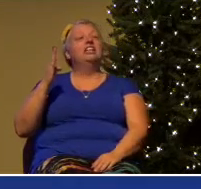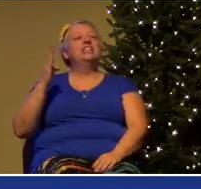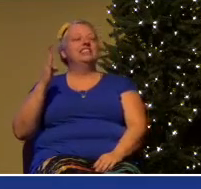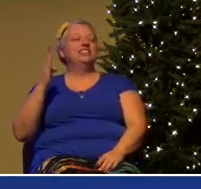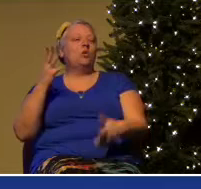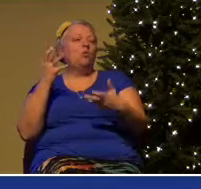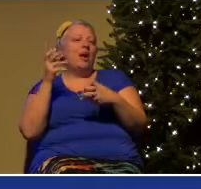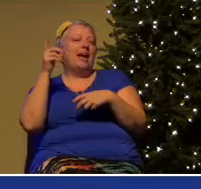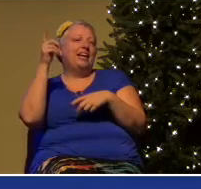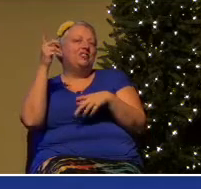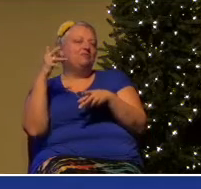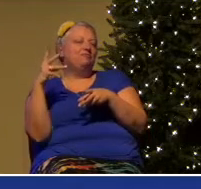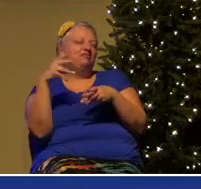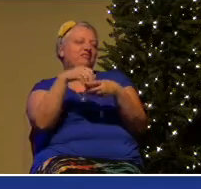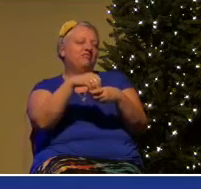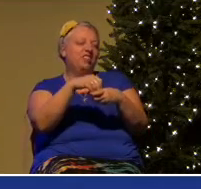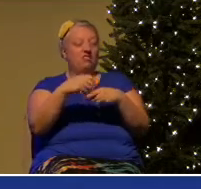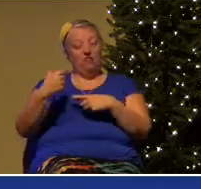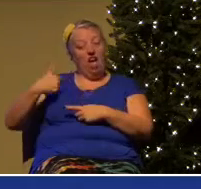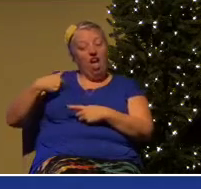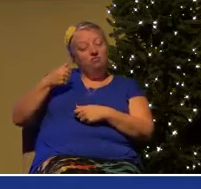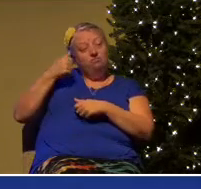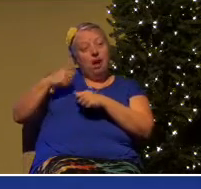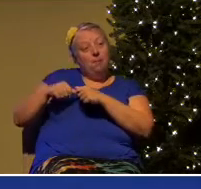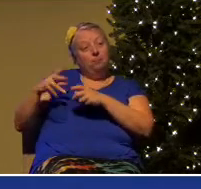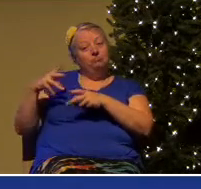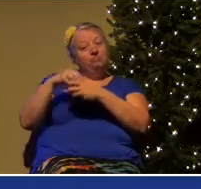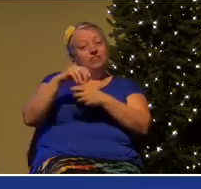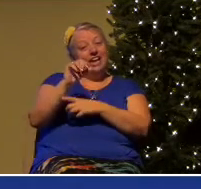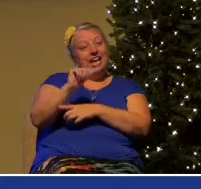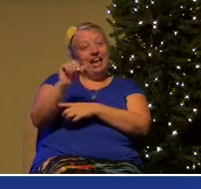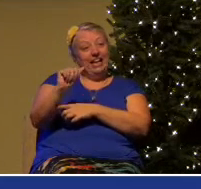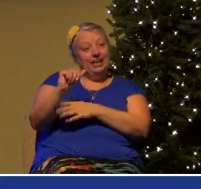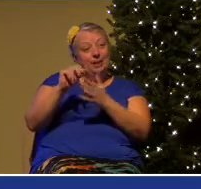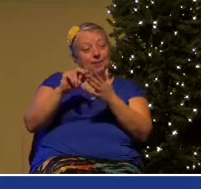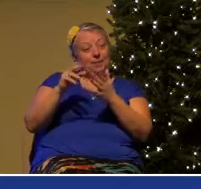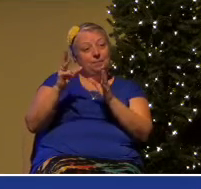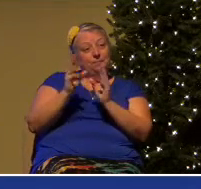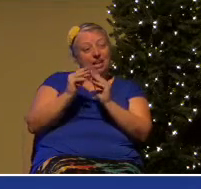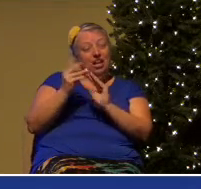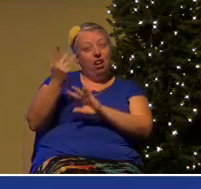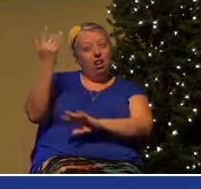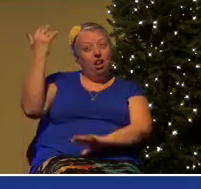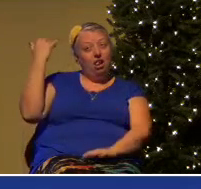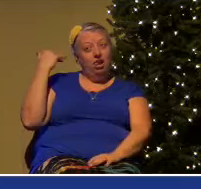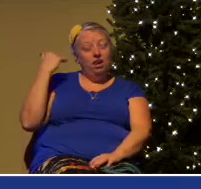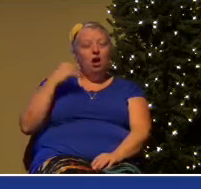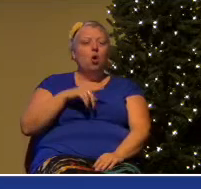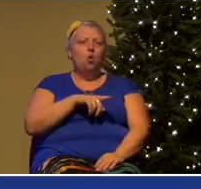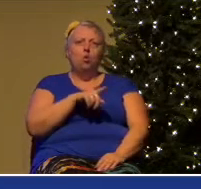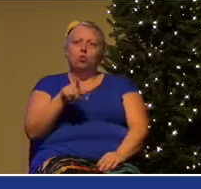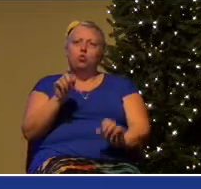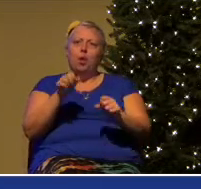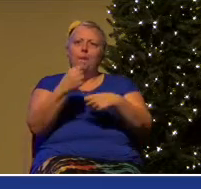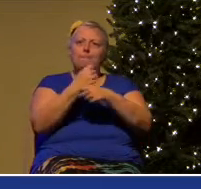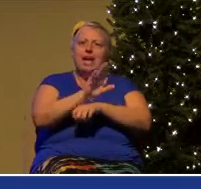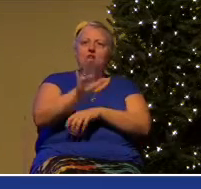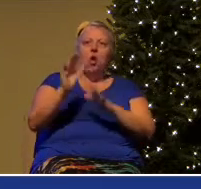AA meeting as part of my schooling many years ago and had it explained to me that you could make your higher power anything that you wanted it to be.